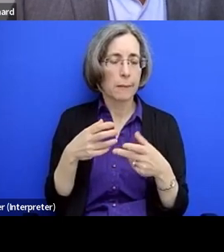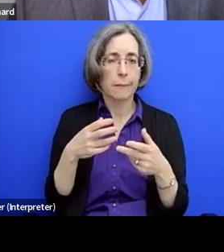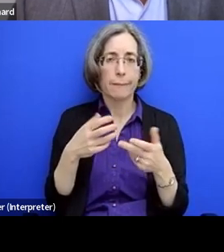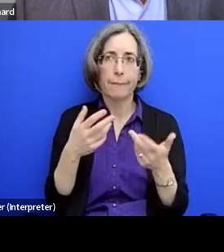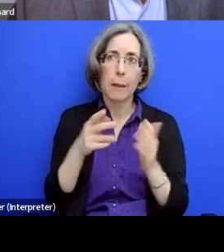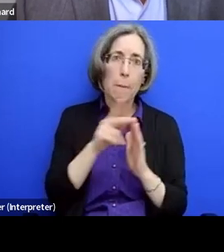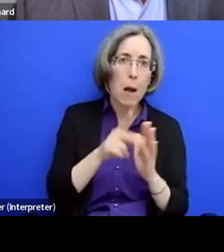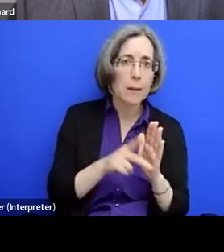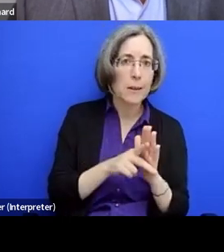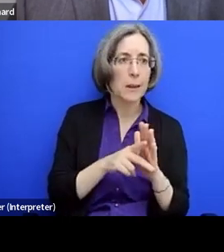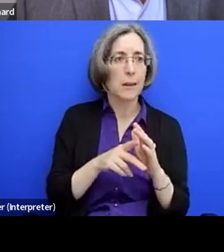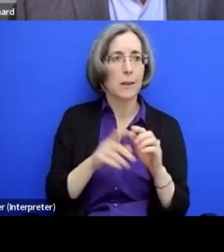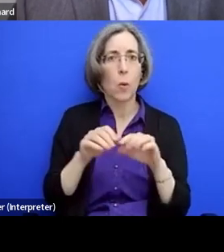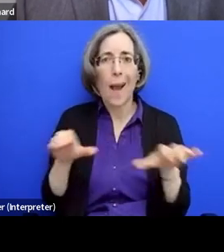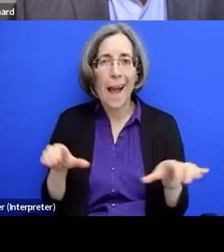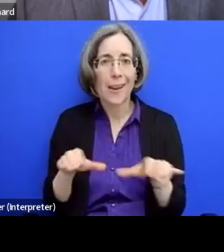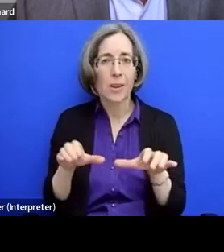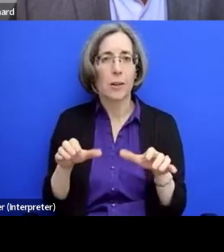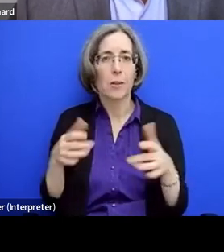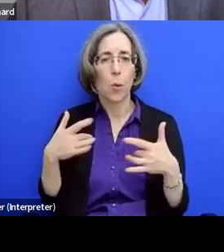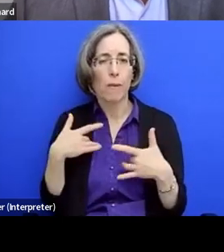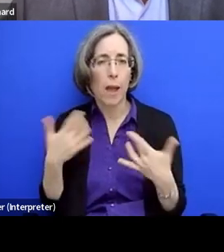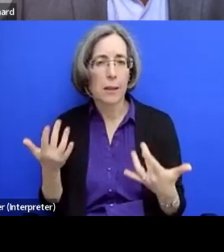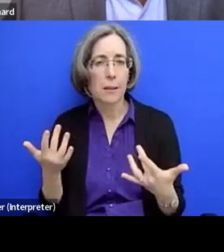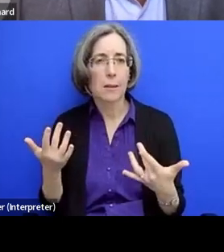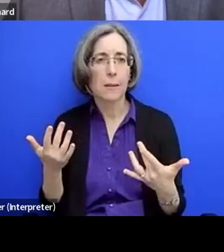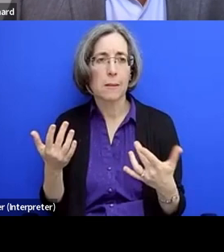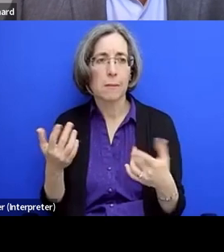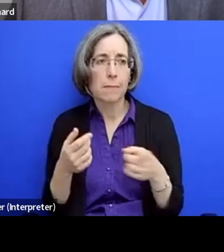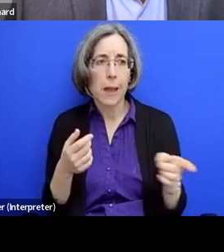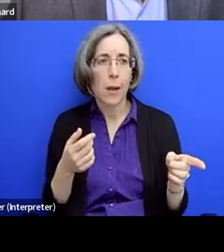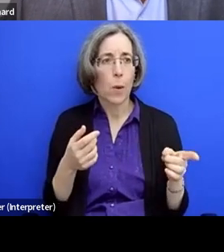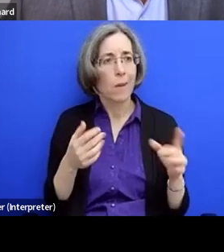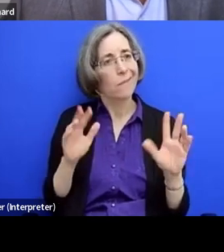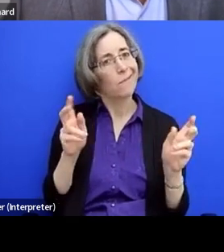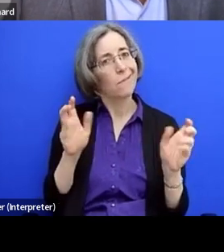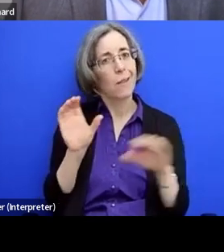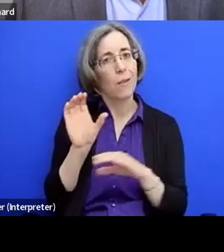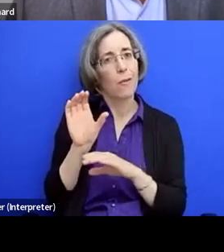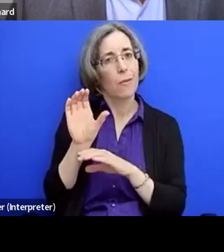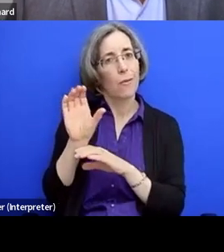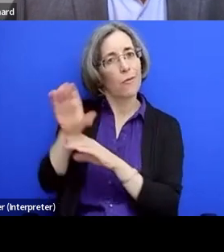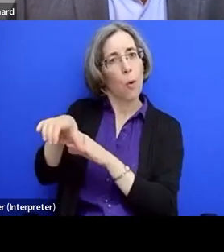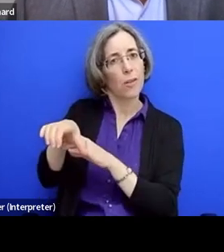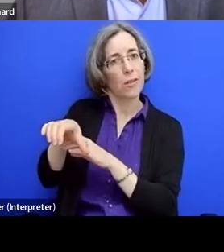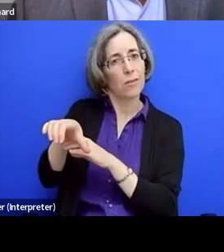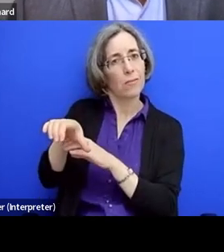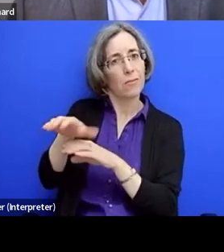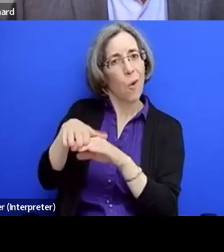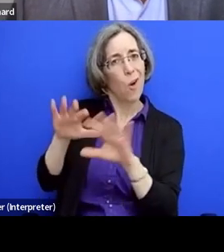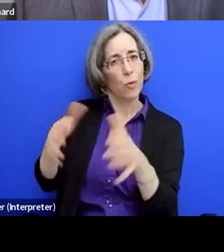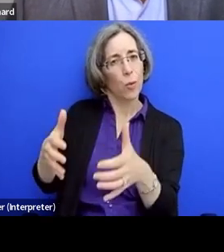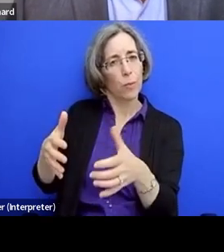actions or events that in, in some ways were sort of forced upon groups and that created,